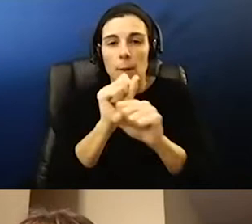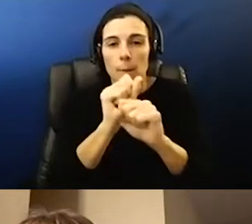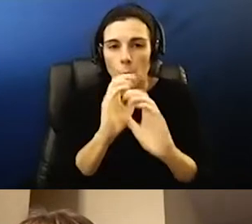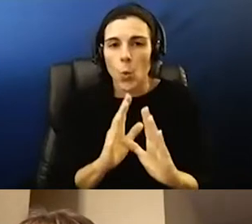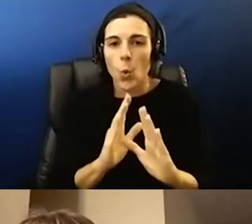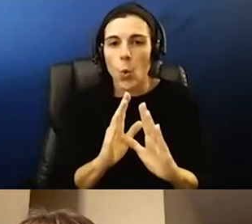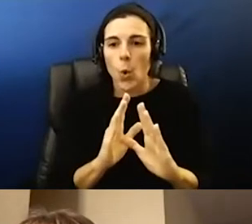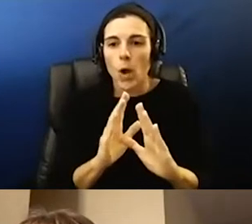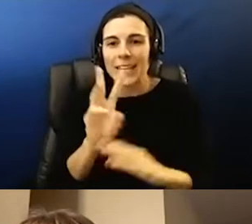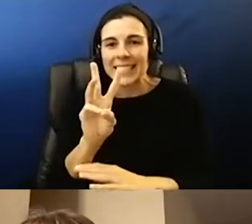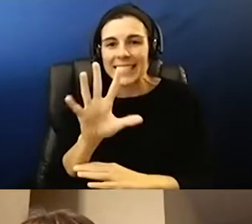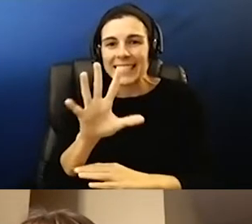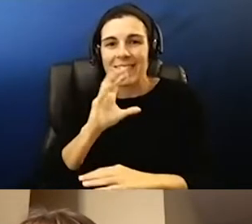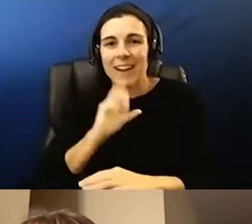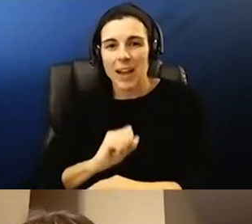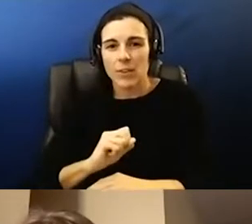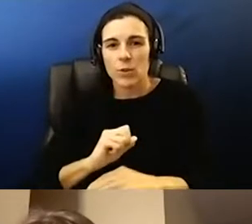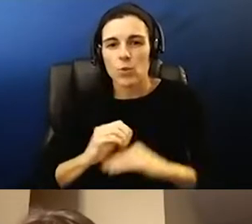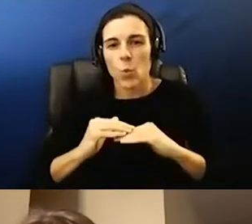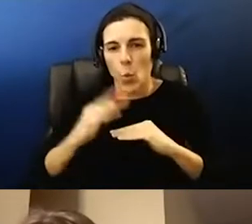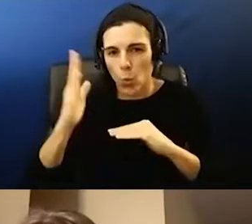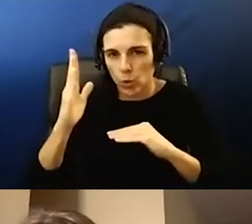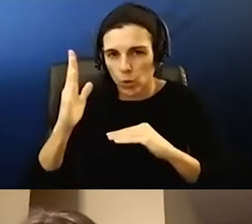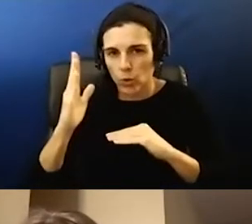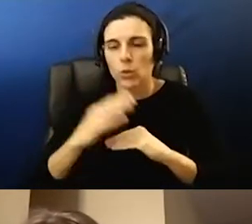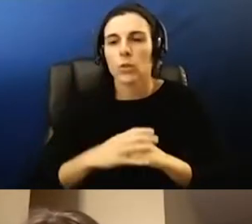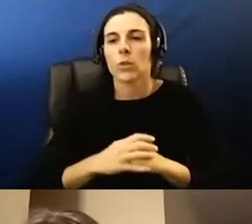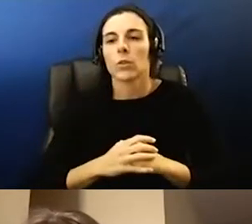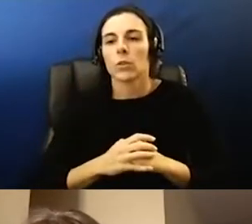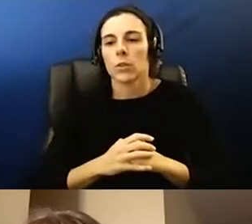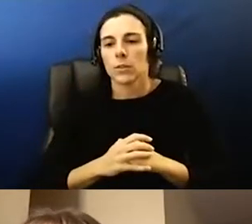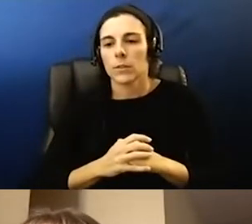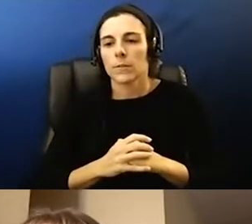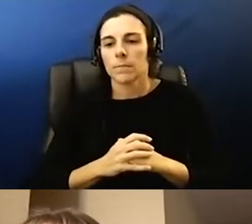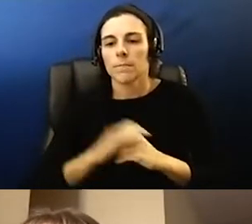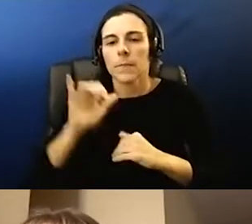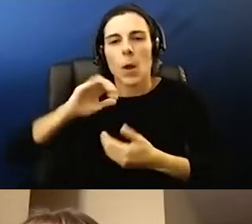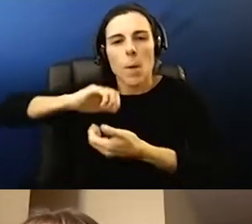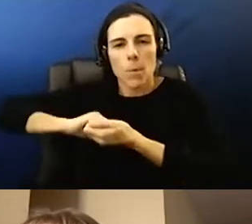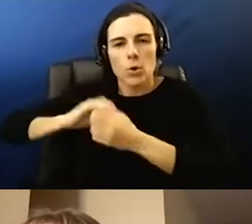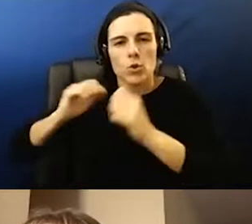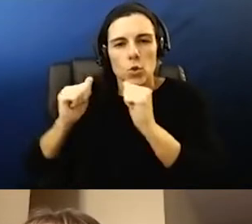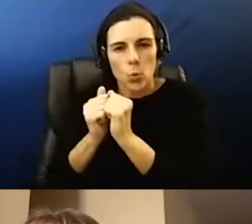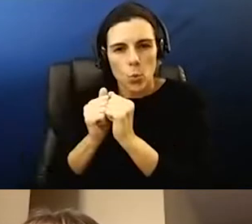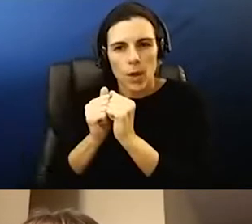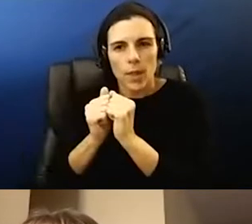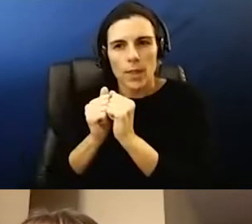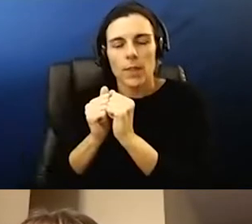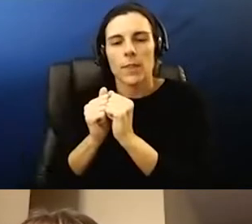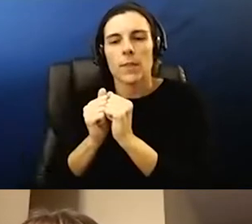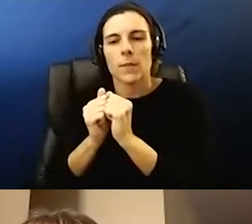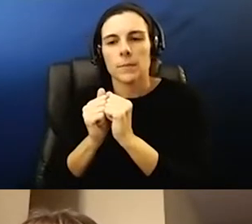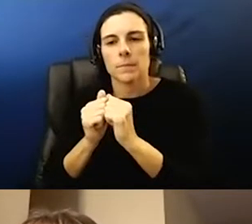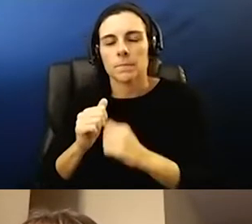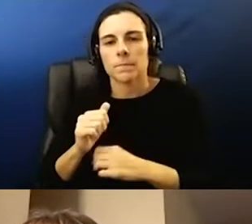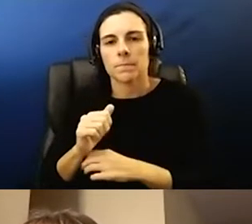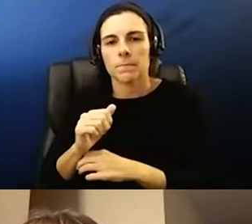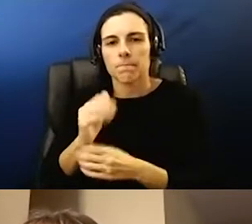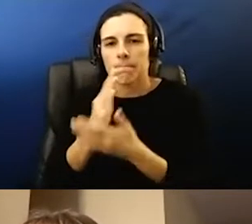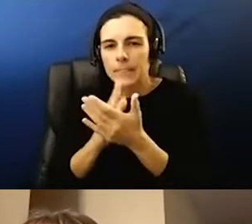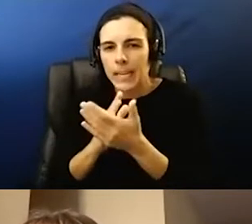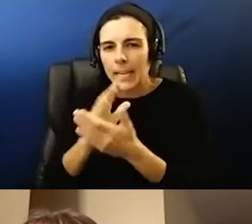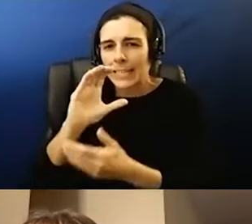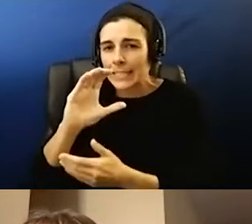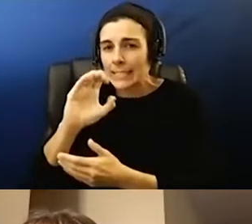65 and older, and that was with a partnership with Ascension Seaton. So we continue to look